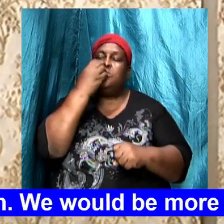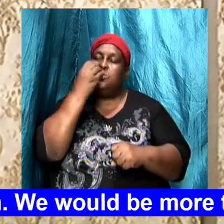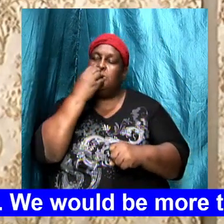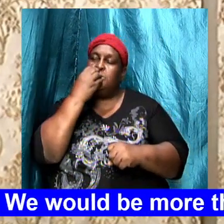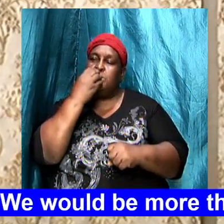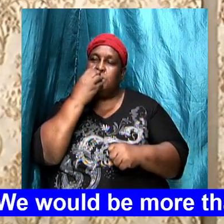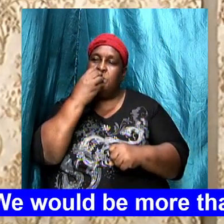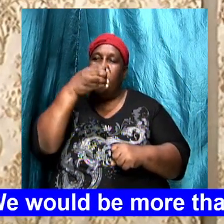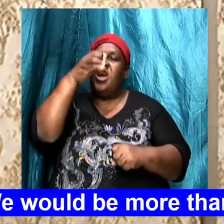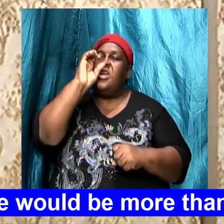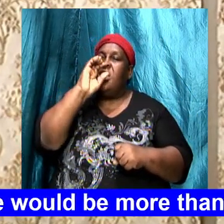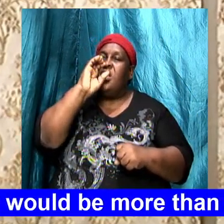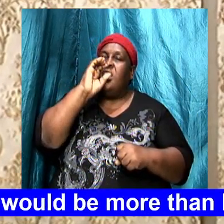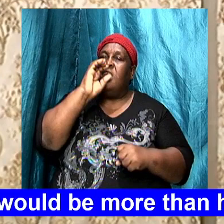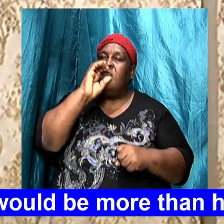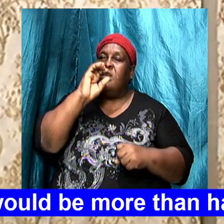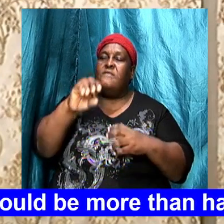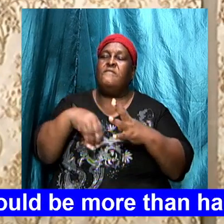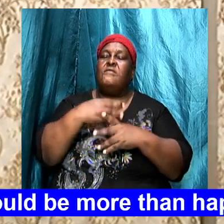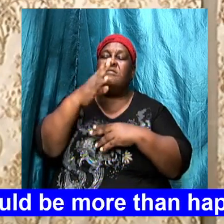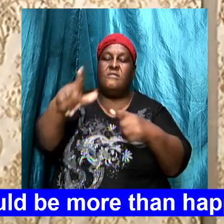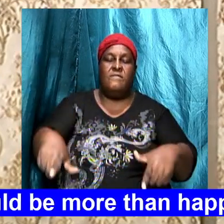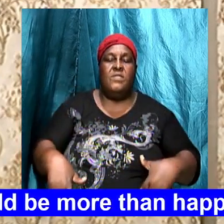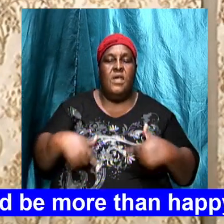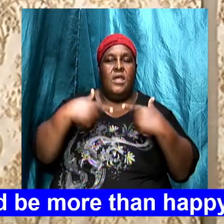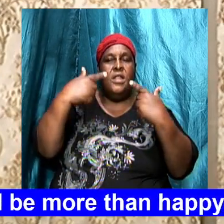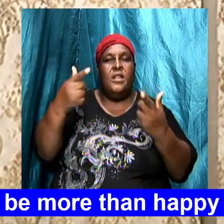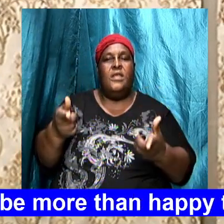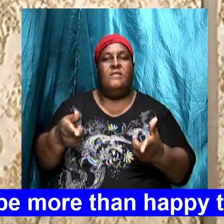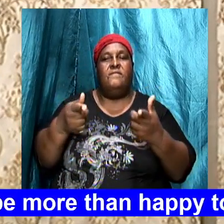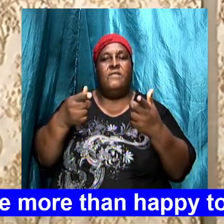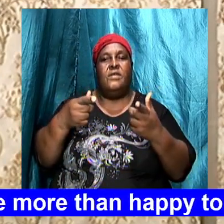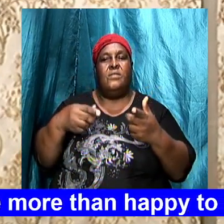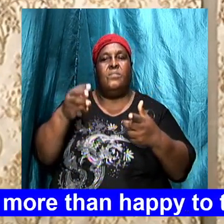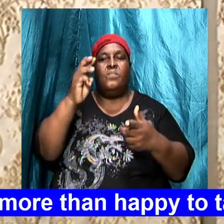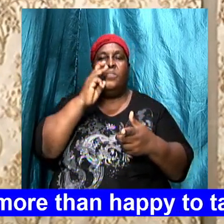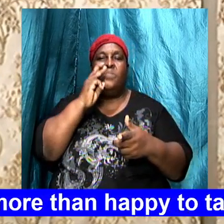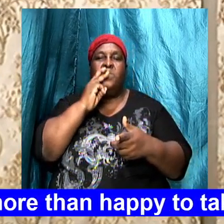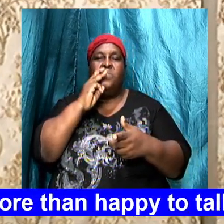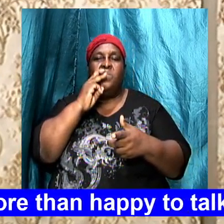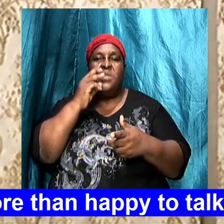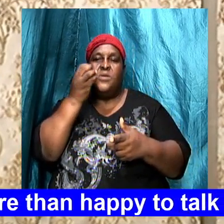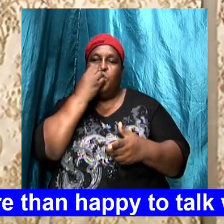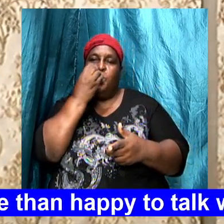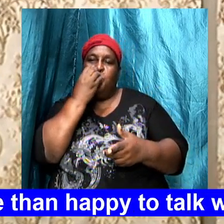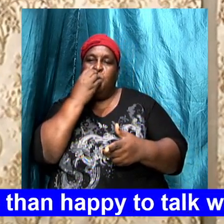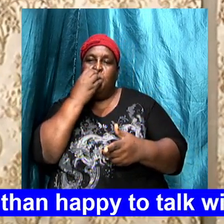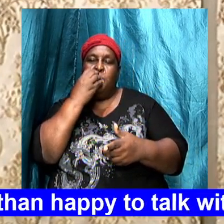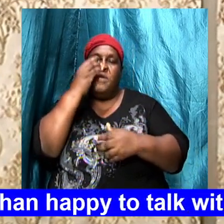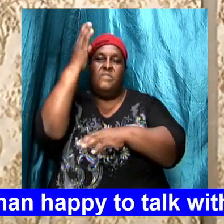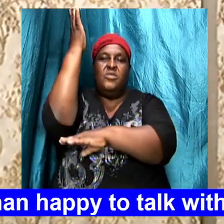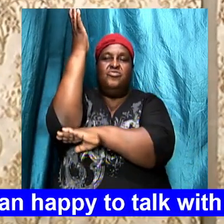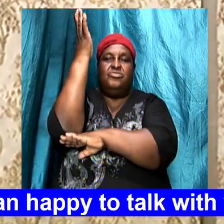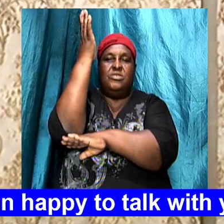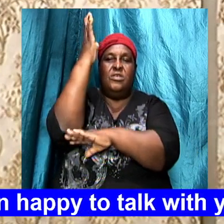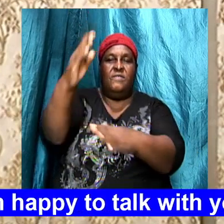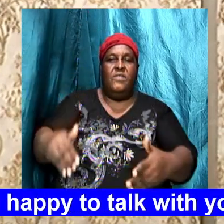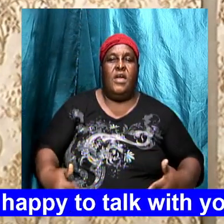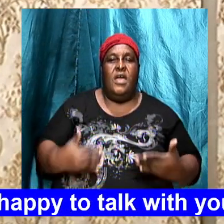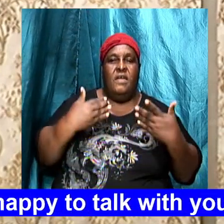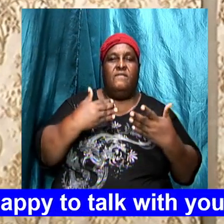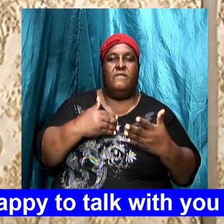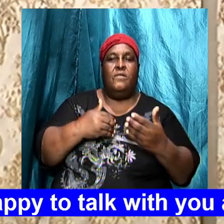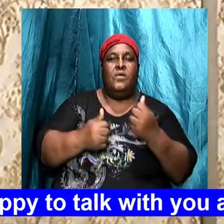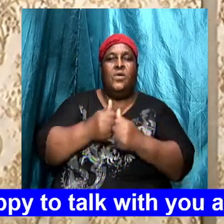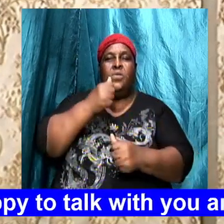and drink from the fountain of living water and eat from the tree of life which is in the paradise of